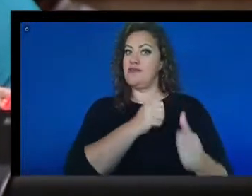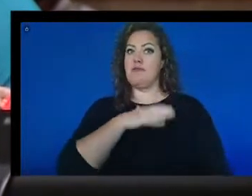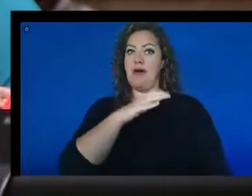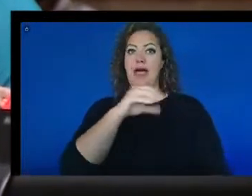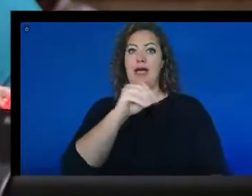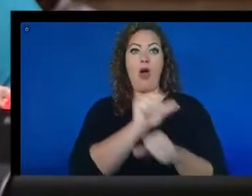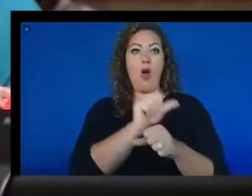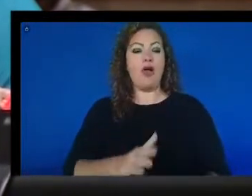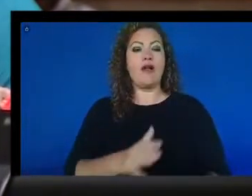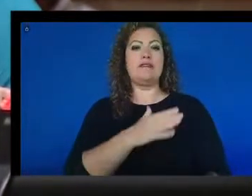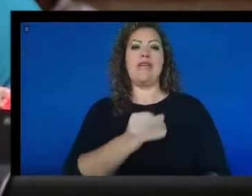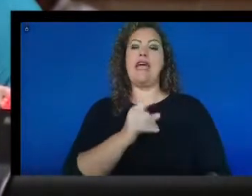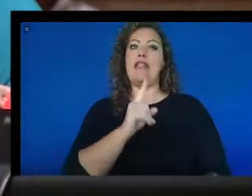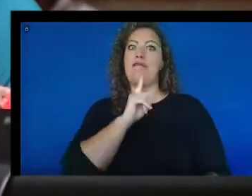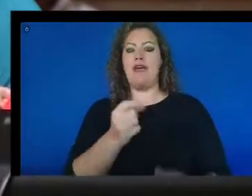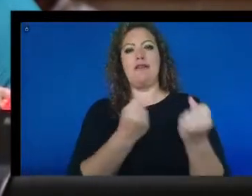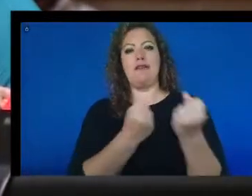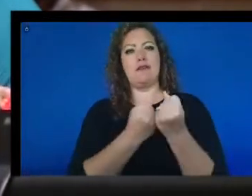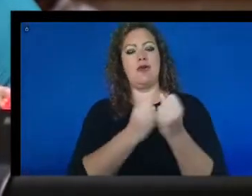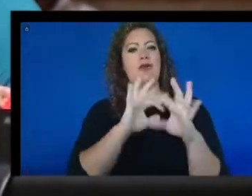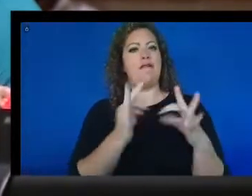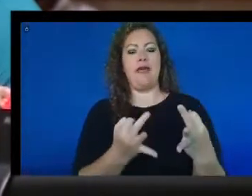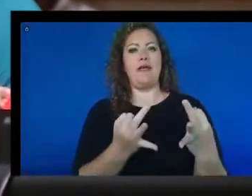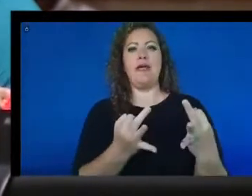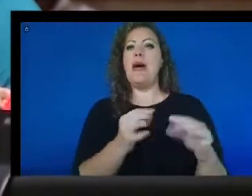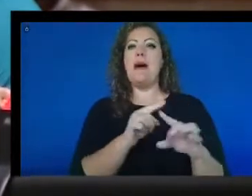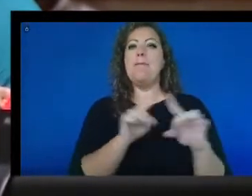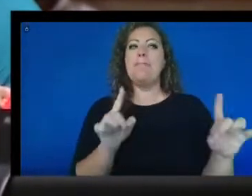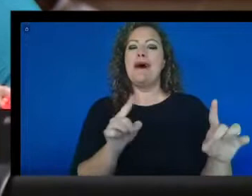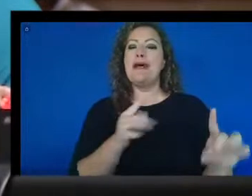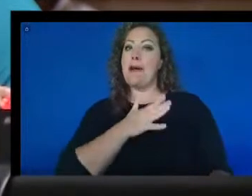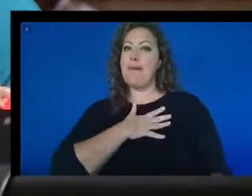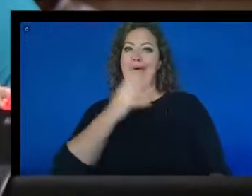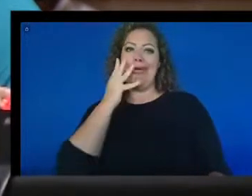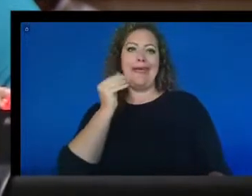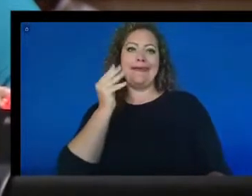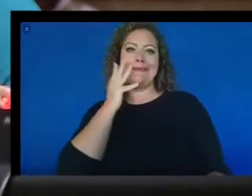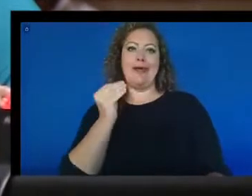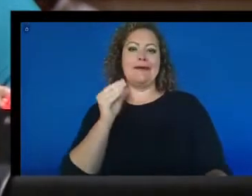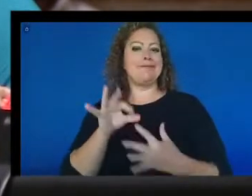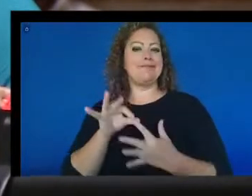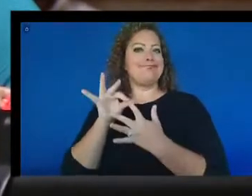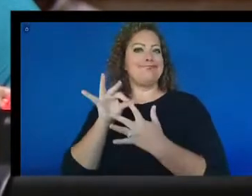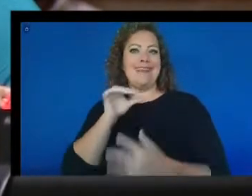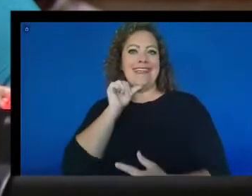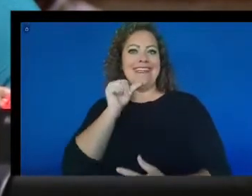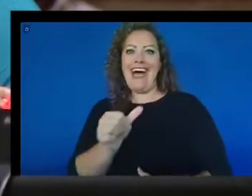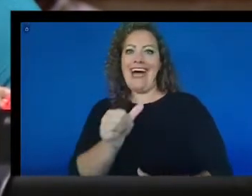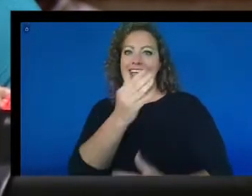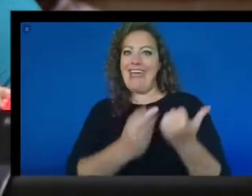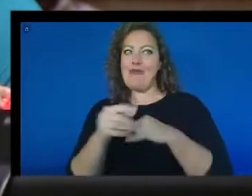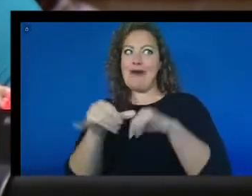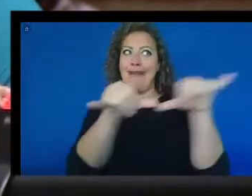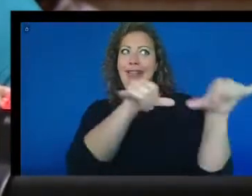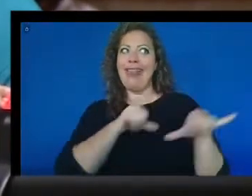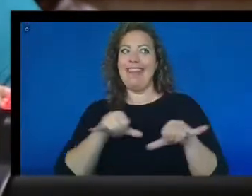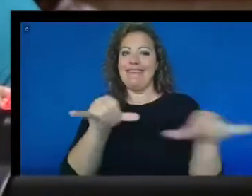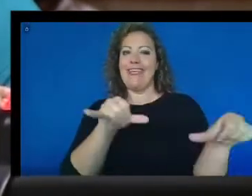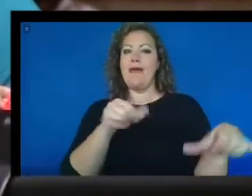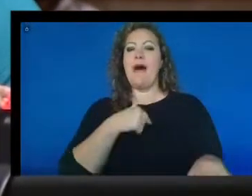a very supportive family. But that's not the case for everyone. I do work with individuals that may be vulnerable.